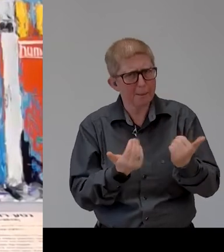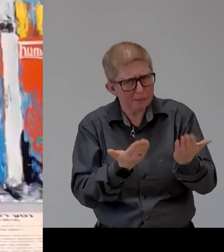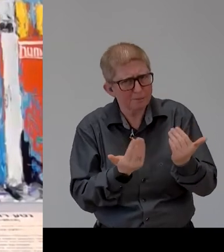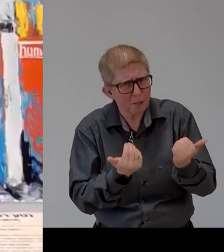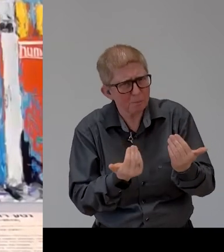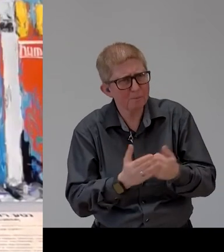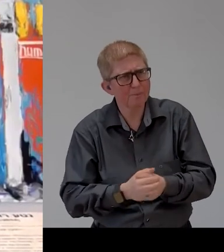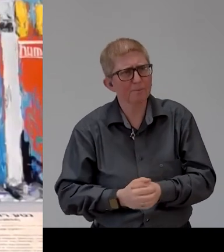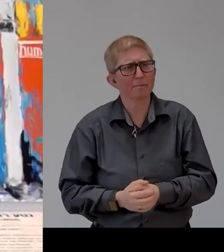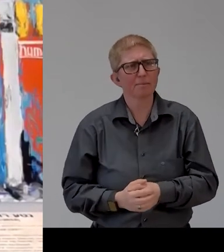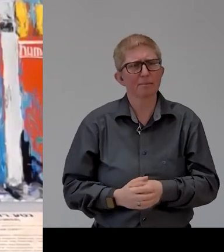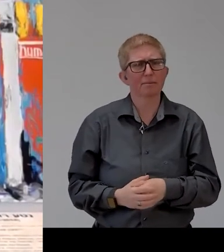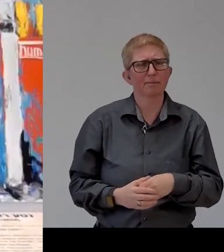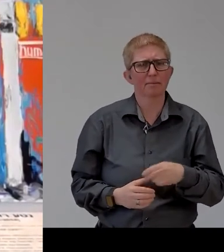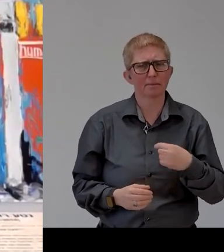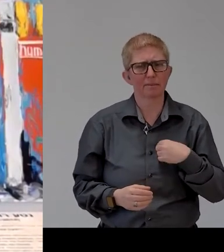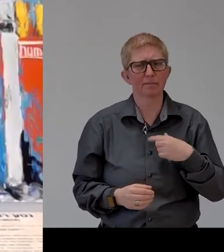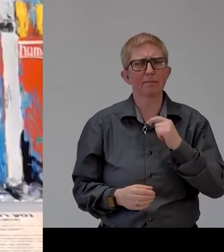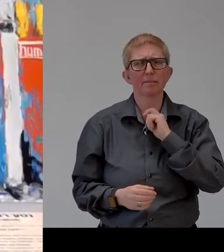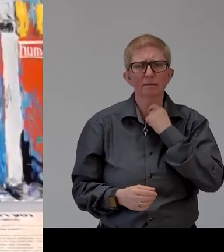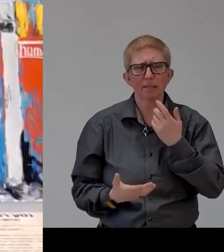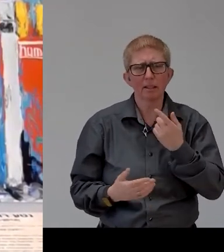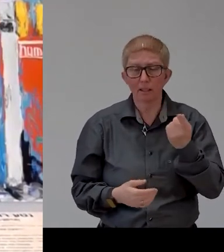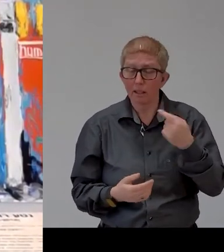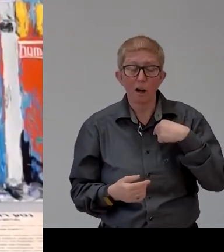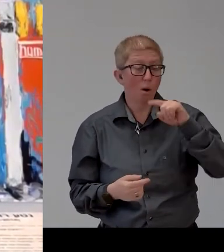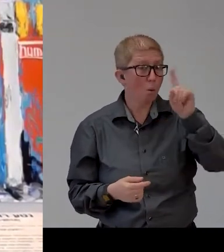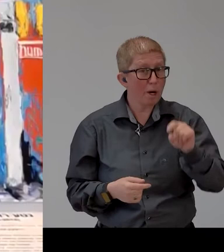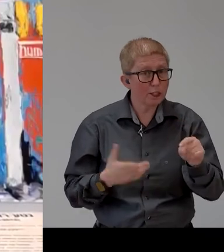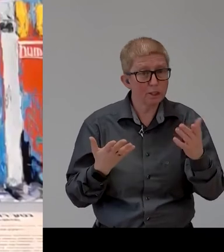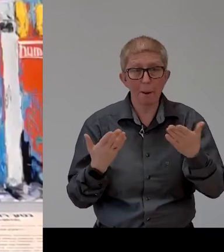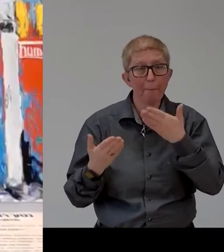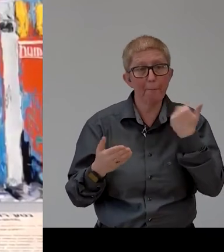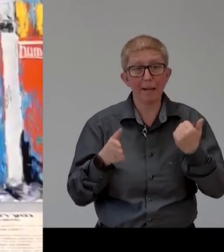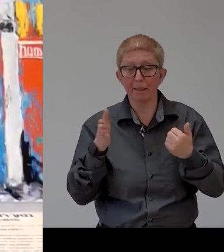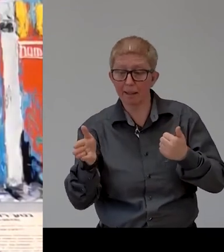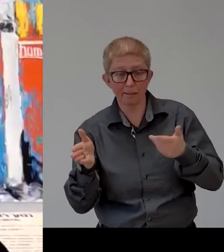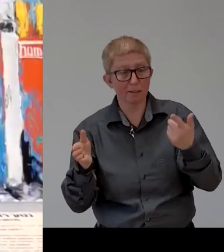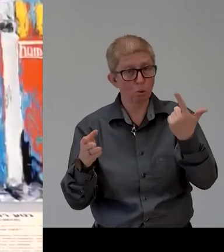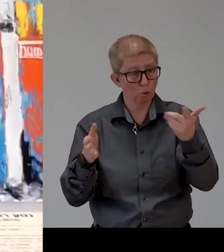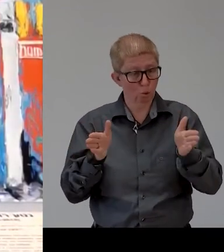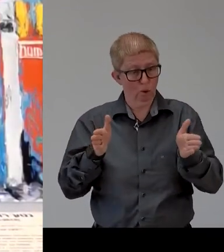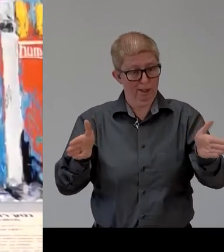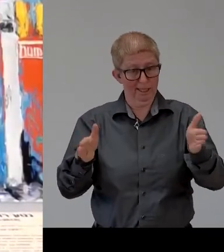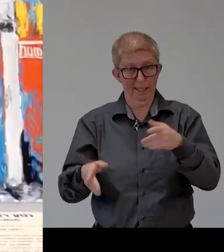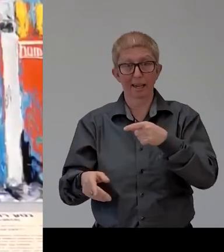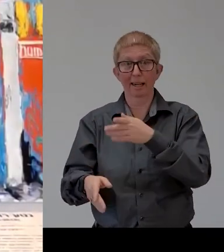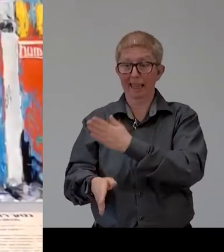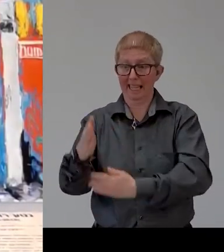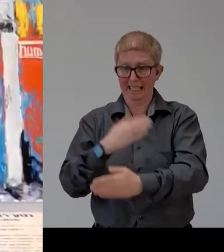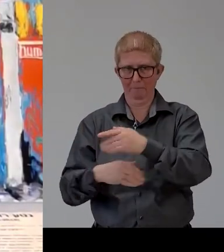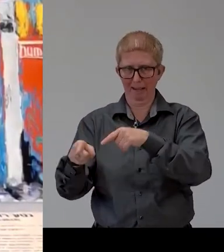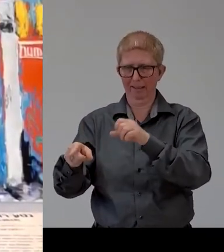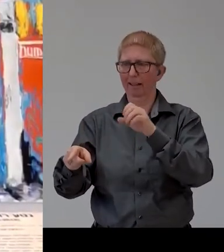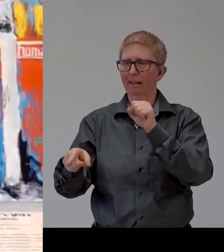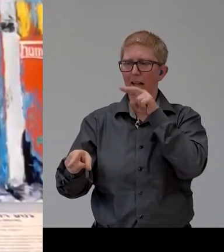my question is what is better to see a disability or not see a disability and again think about the first day of work